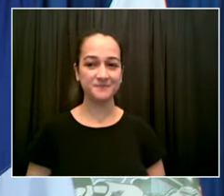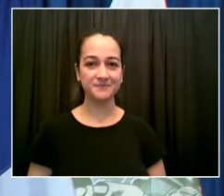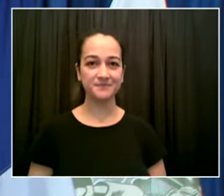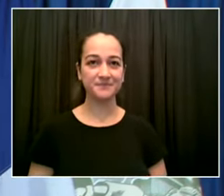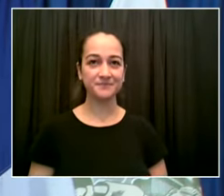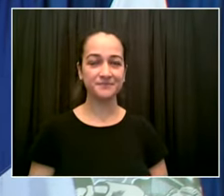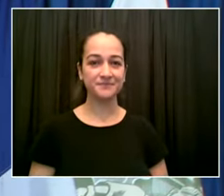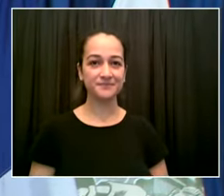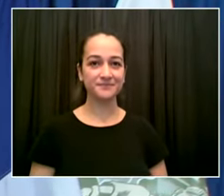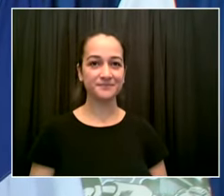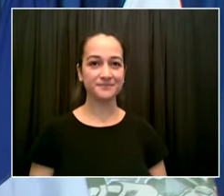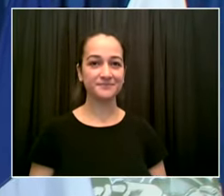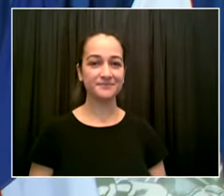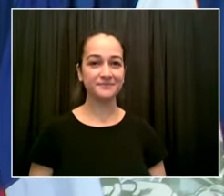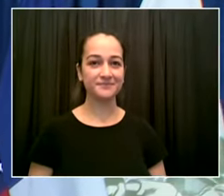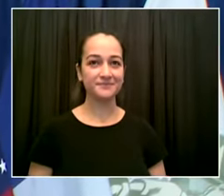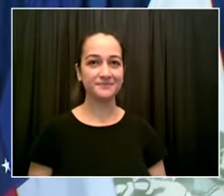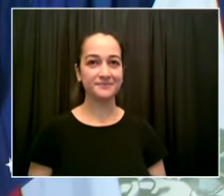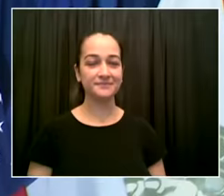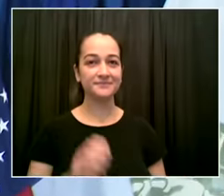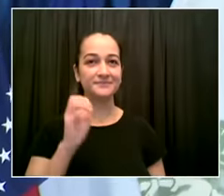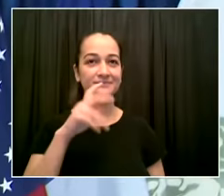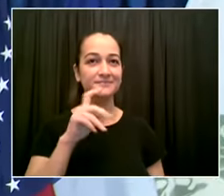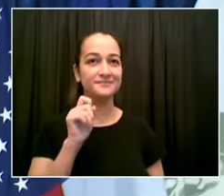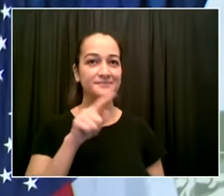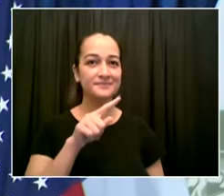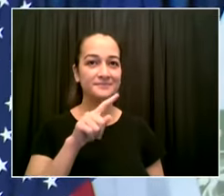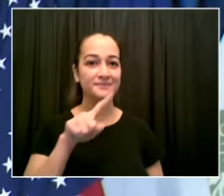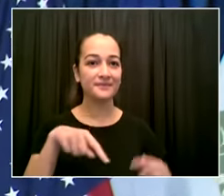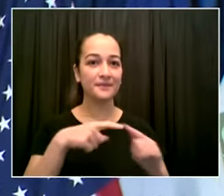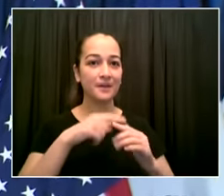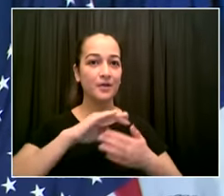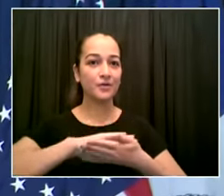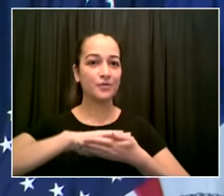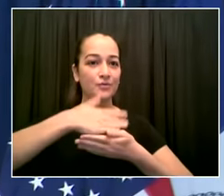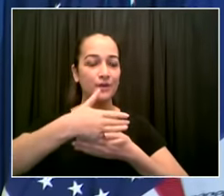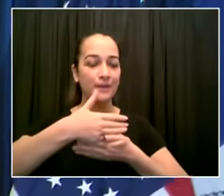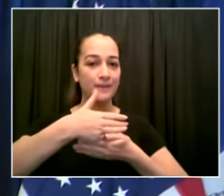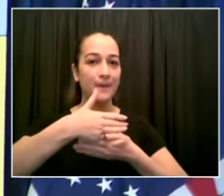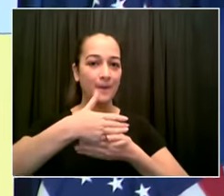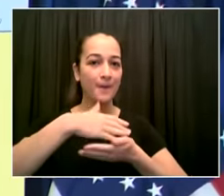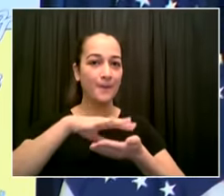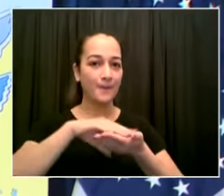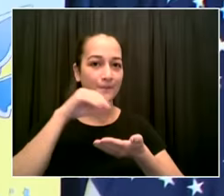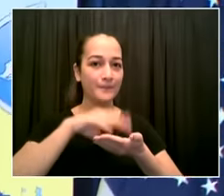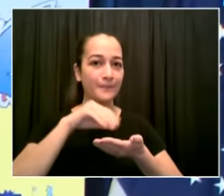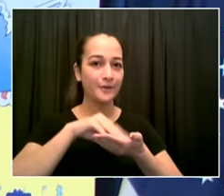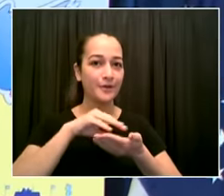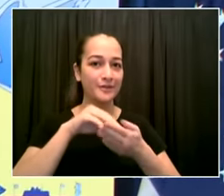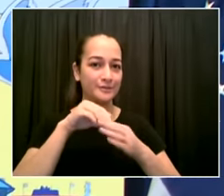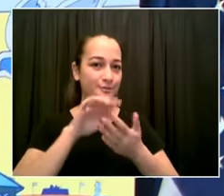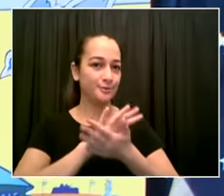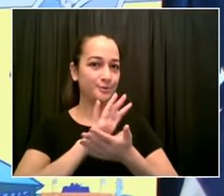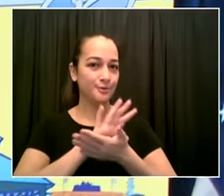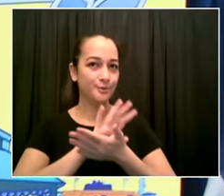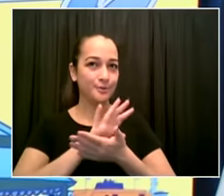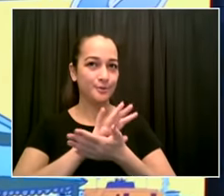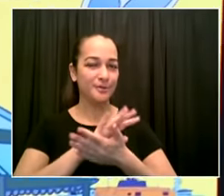instruction i i hate to kind of bring this up again but parents are concerned about it and